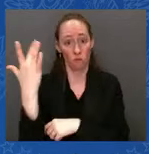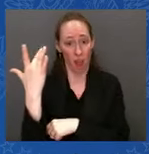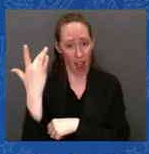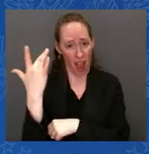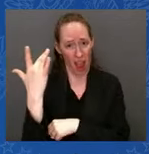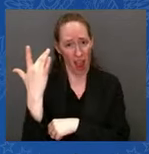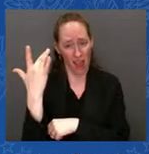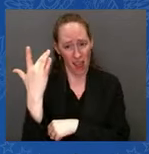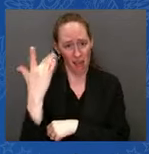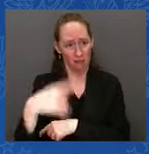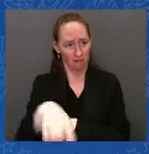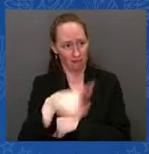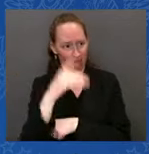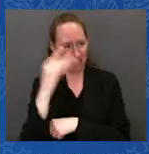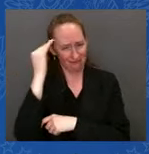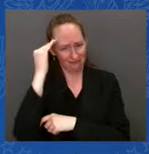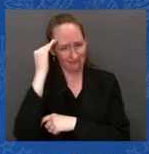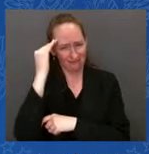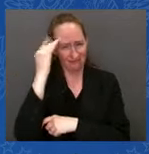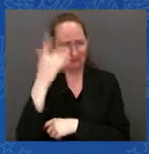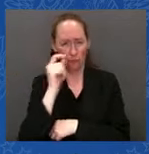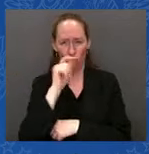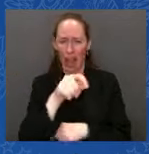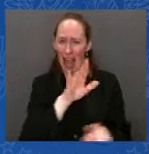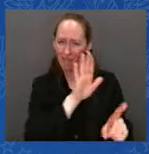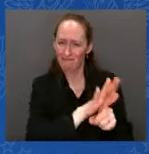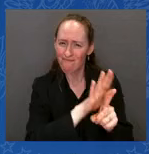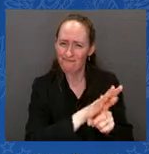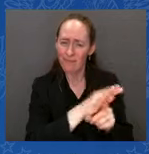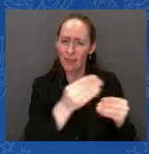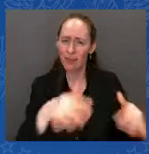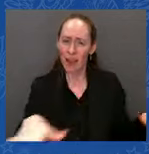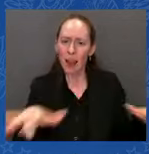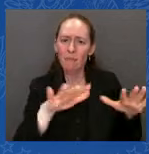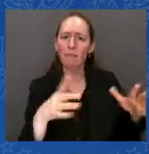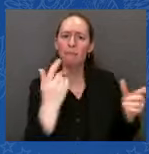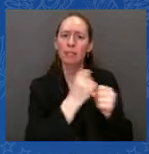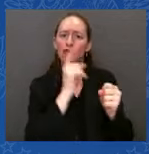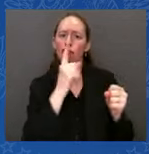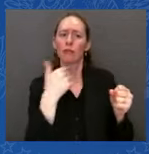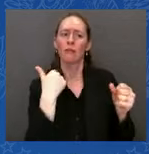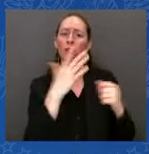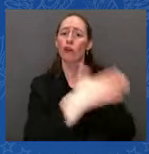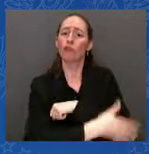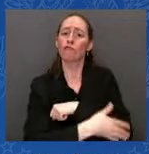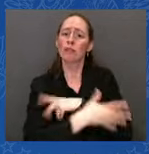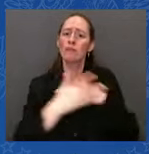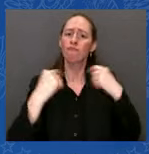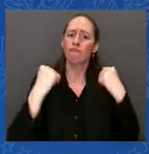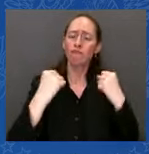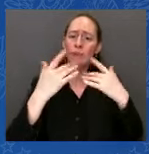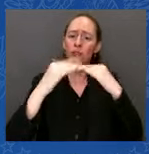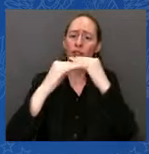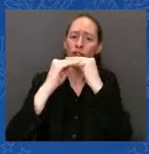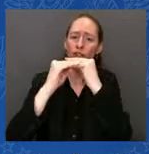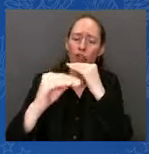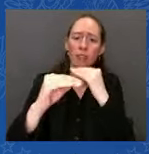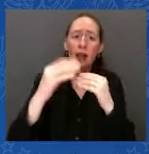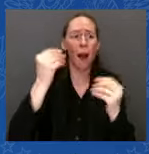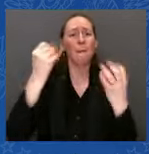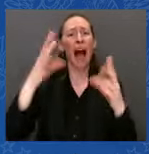and against the brutal, the truly brutal aggression of Russia. I haven't seen the likes of this in a long time.